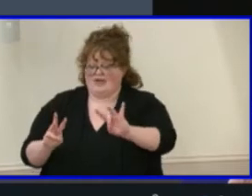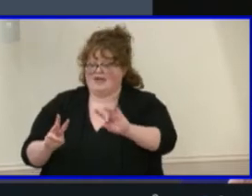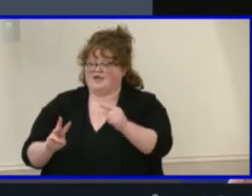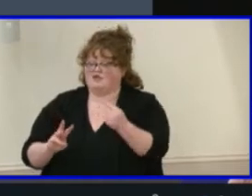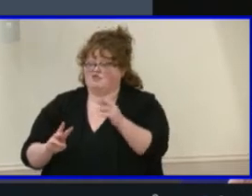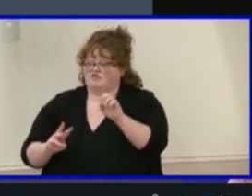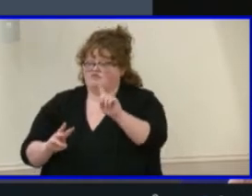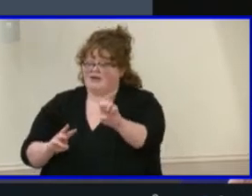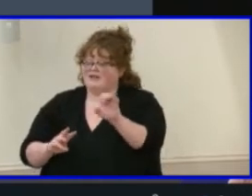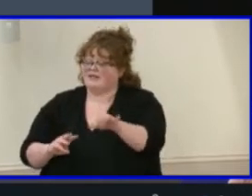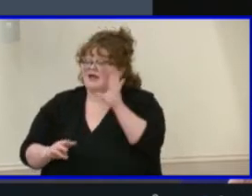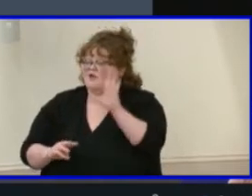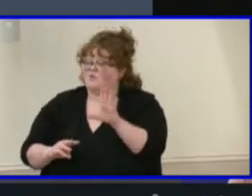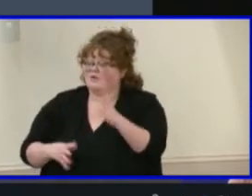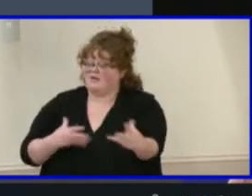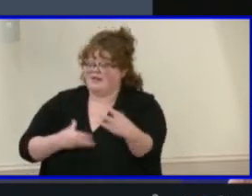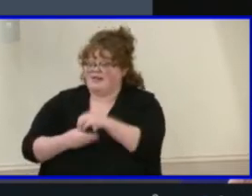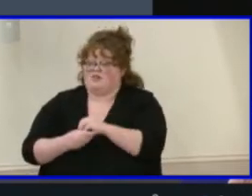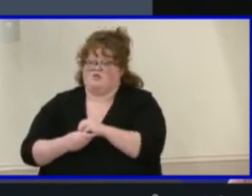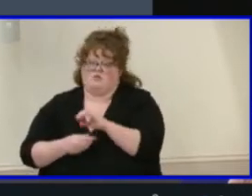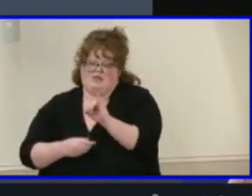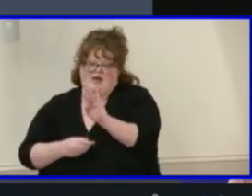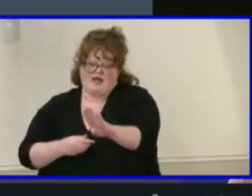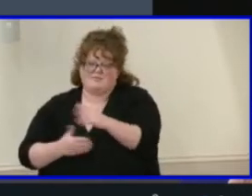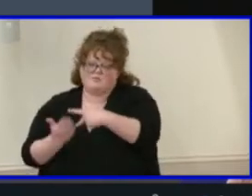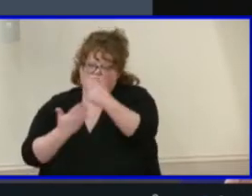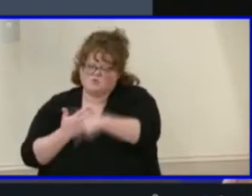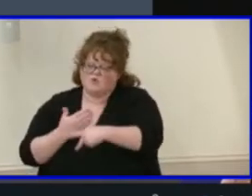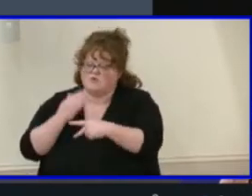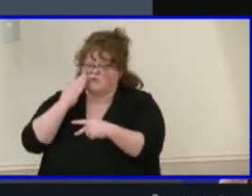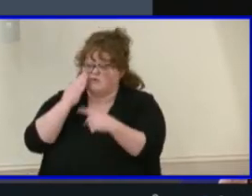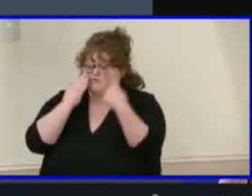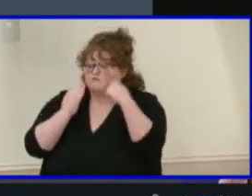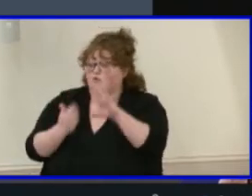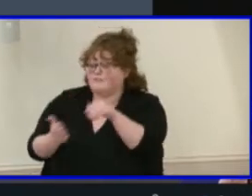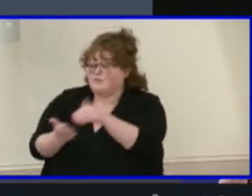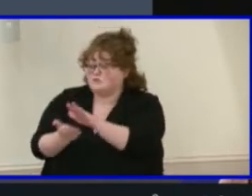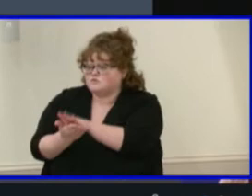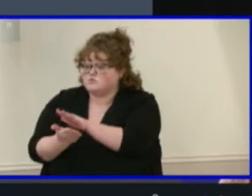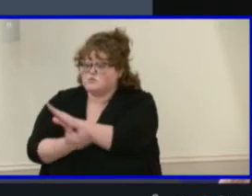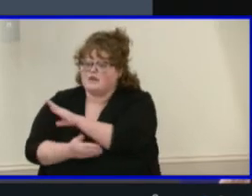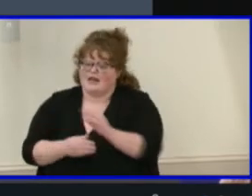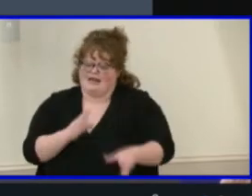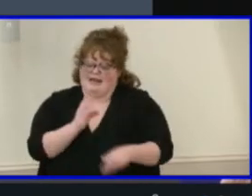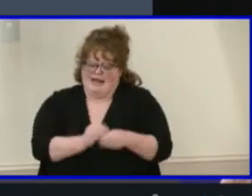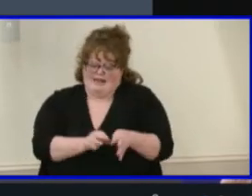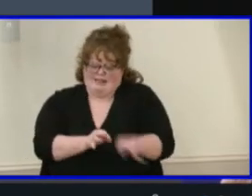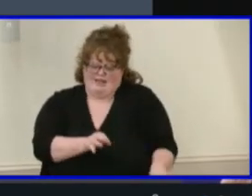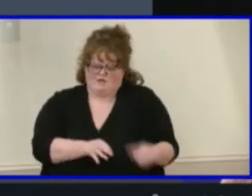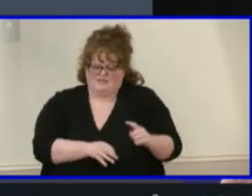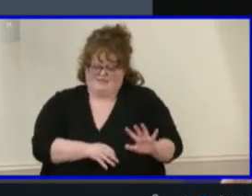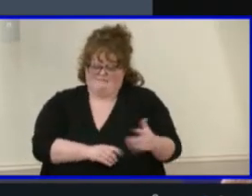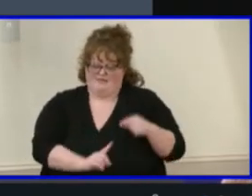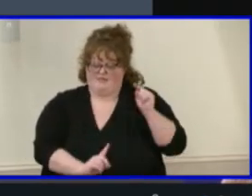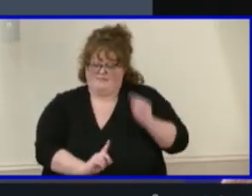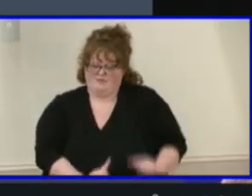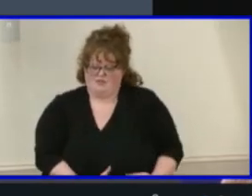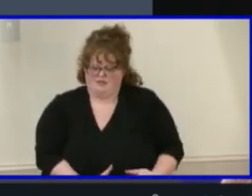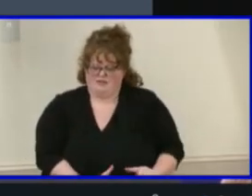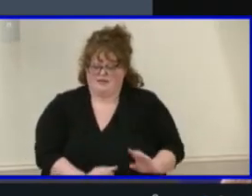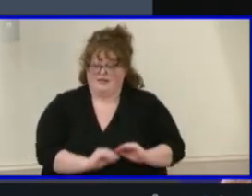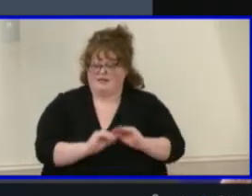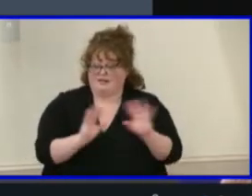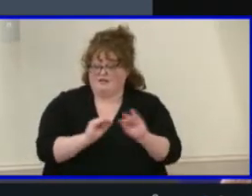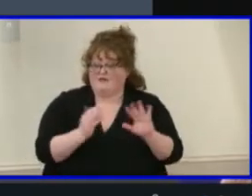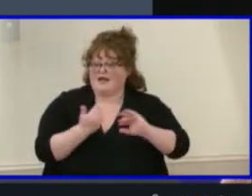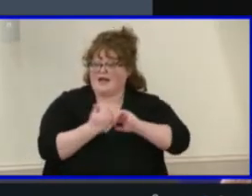baccalaureate middle years program and added language to the fifth bullet in the same section to further clarify the process of applying to the